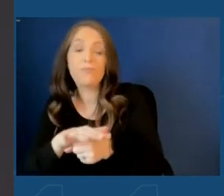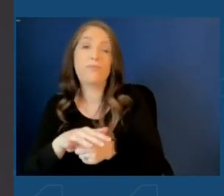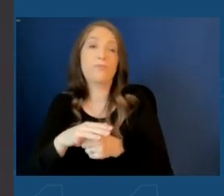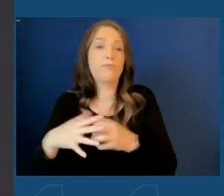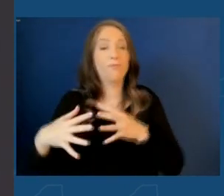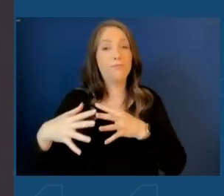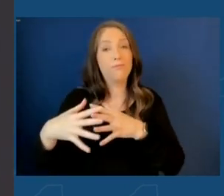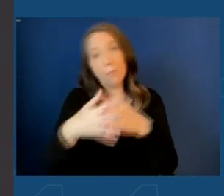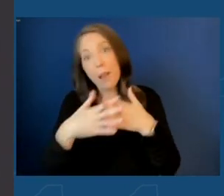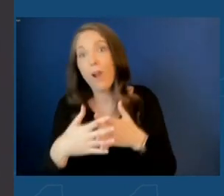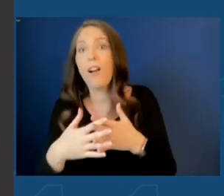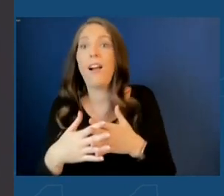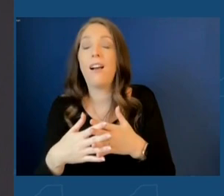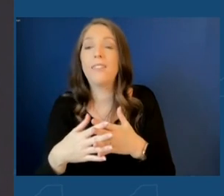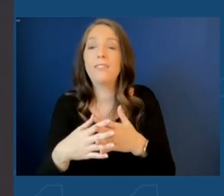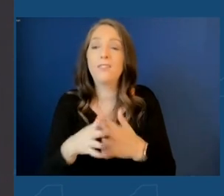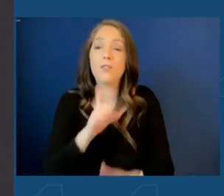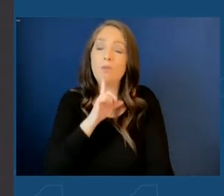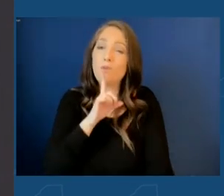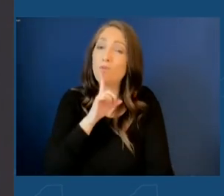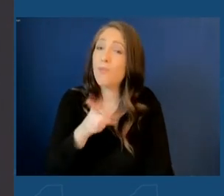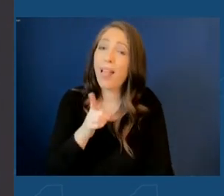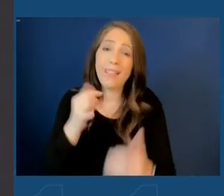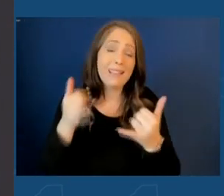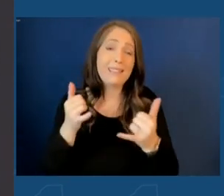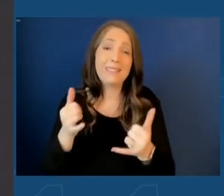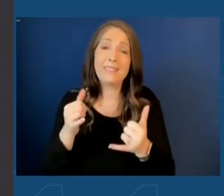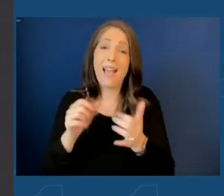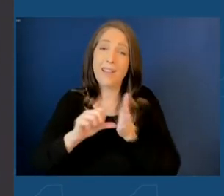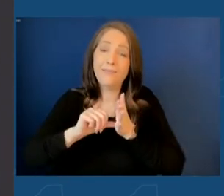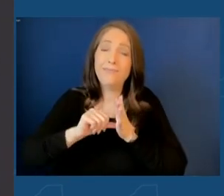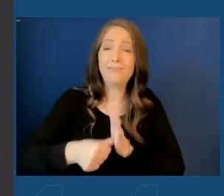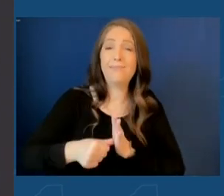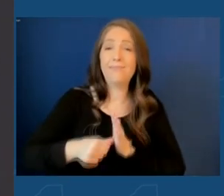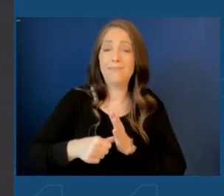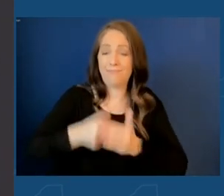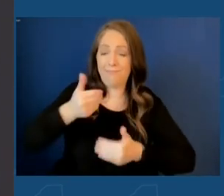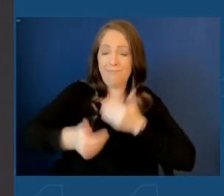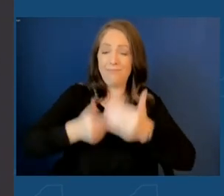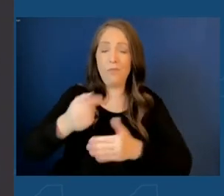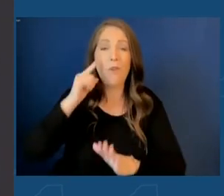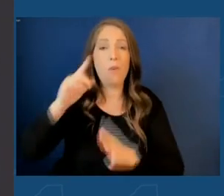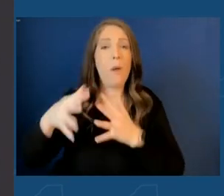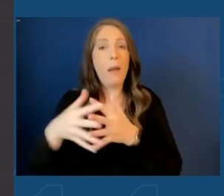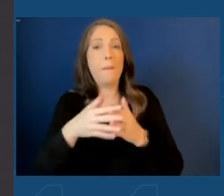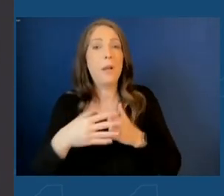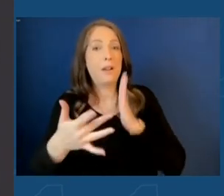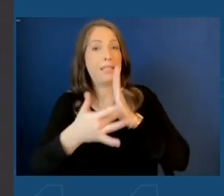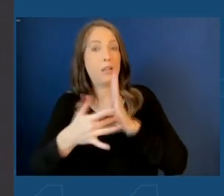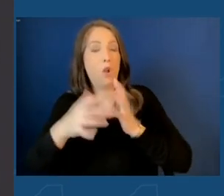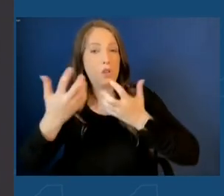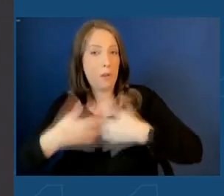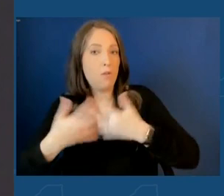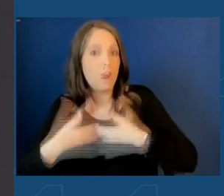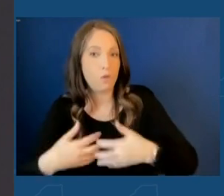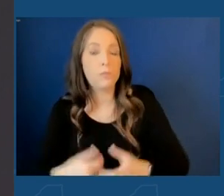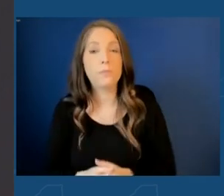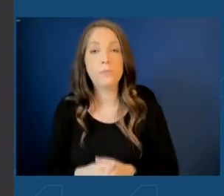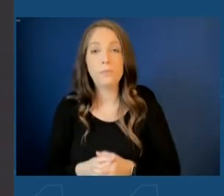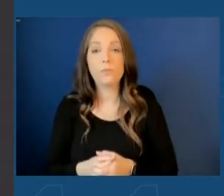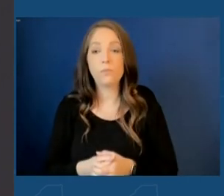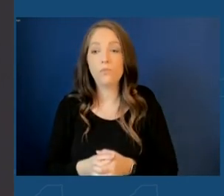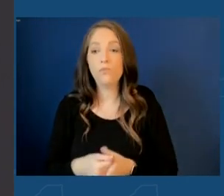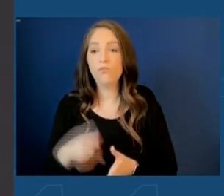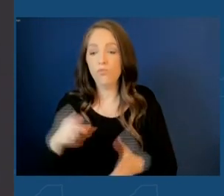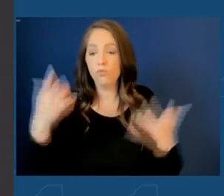country, and truly, today marks a true milestone for American technology manufacturing. So